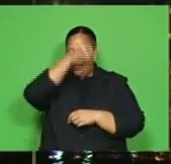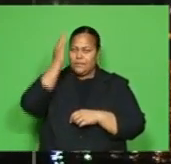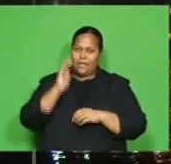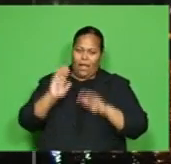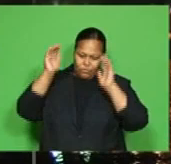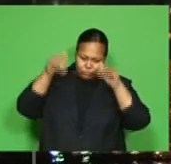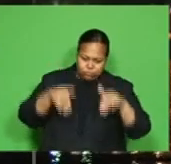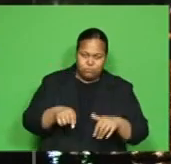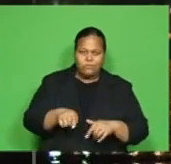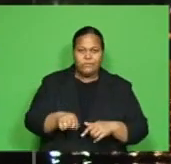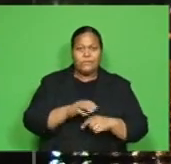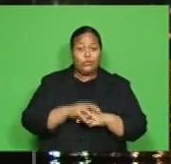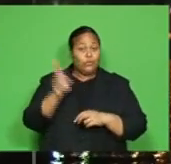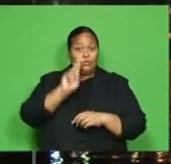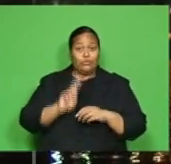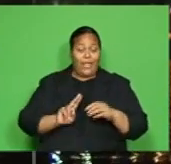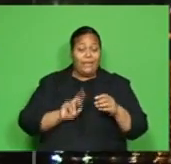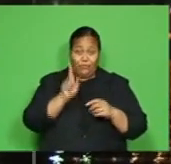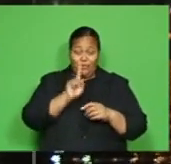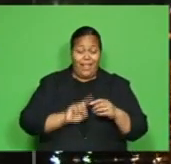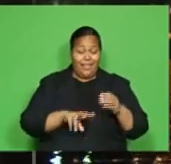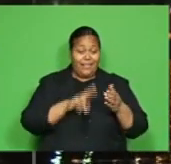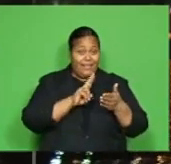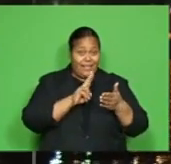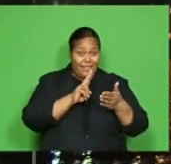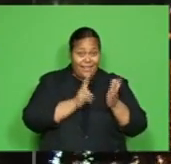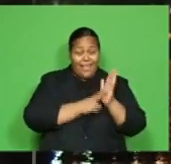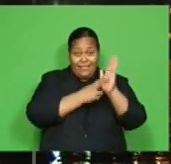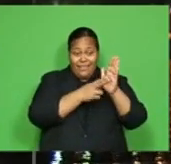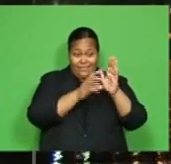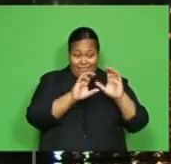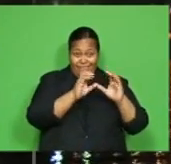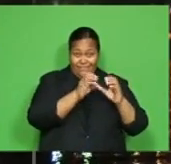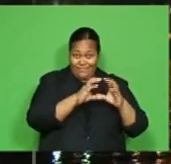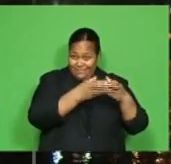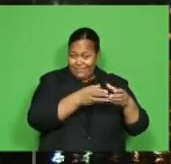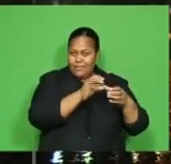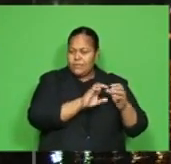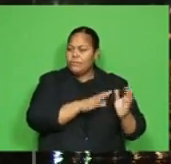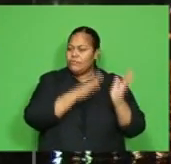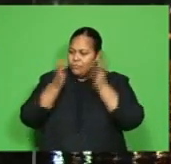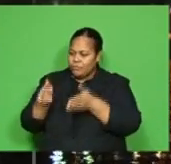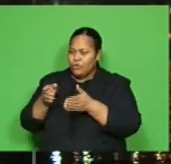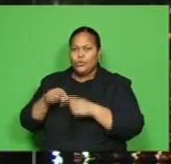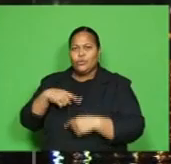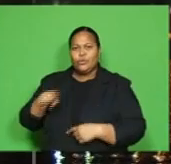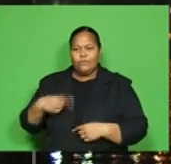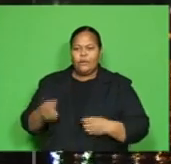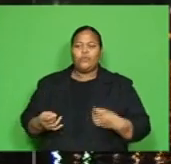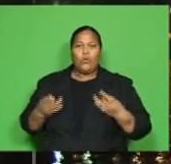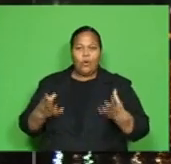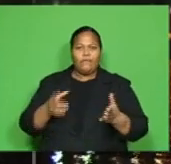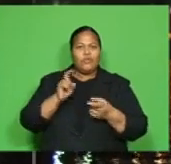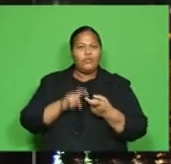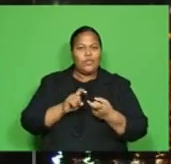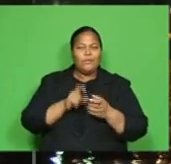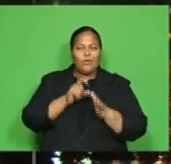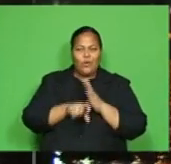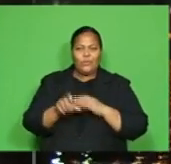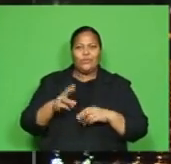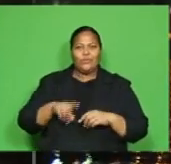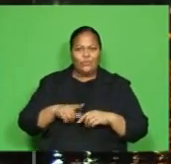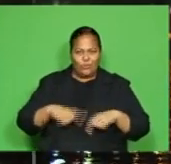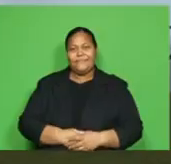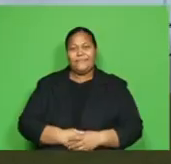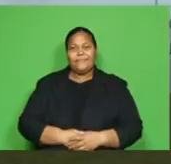-based company shifted its focus to Suva, offering discounted rates to the locals. Vinina Rakao Tonga caught up with them and filed this